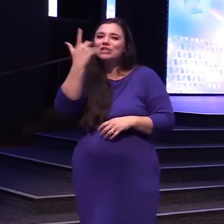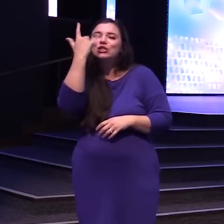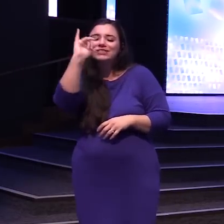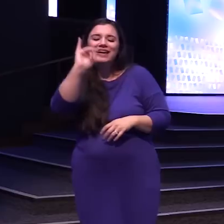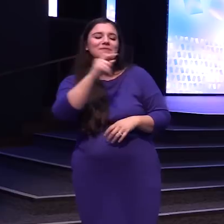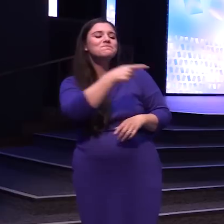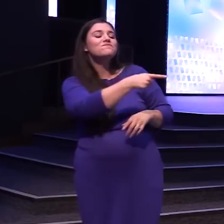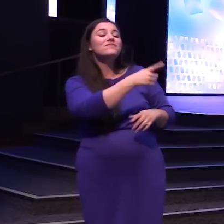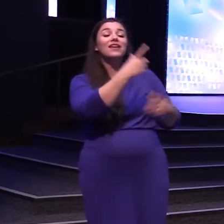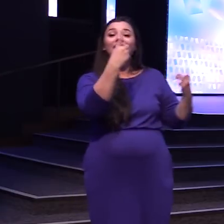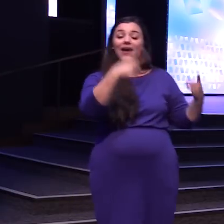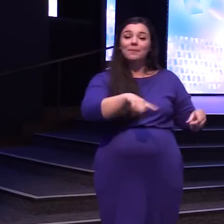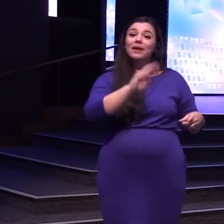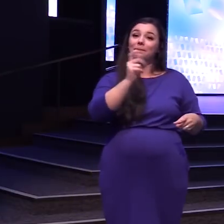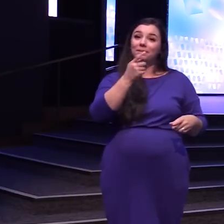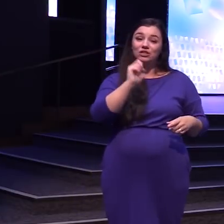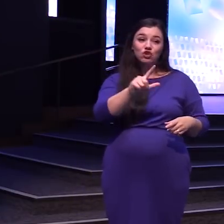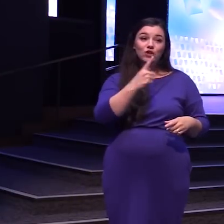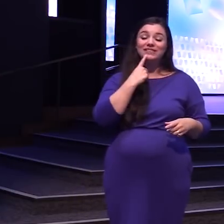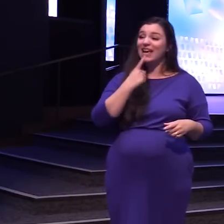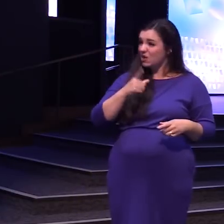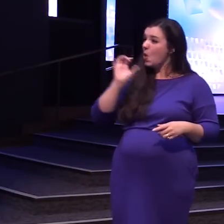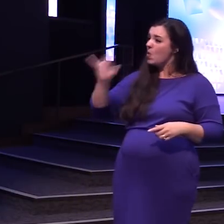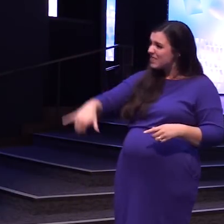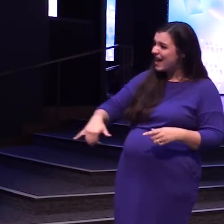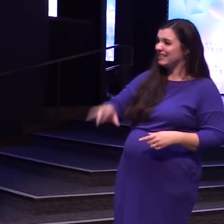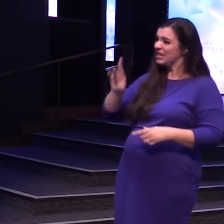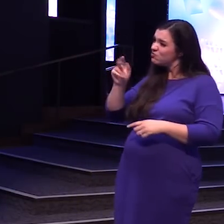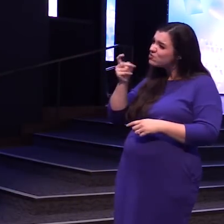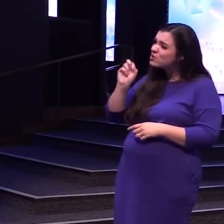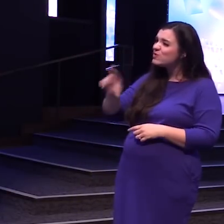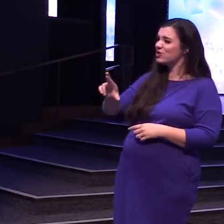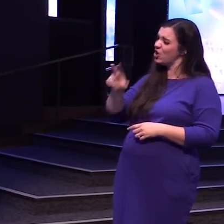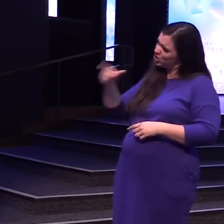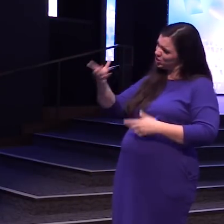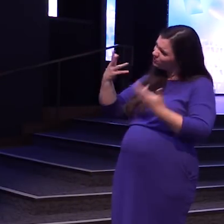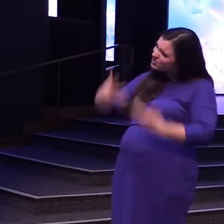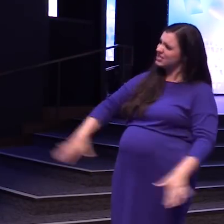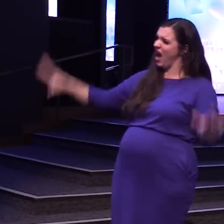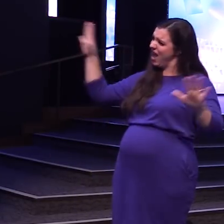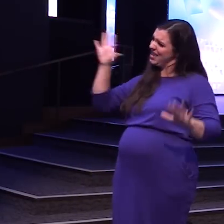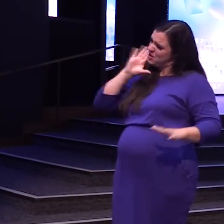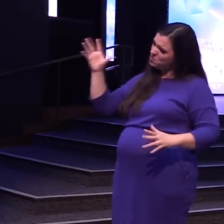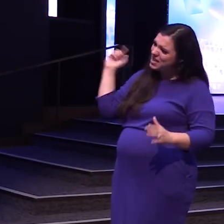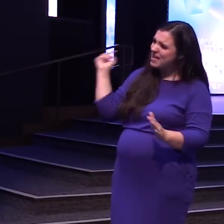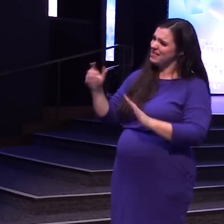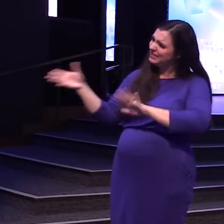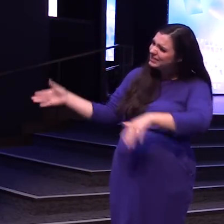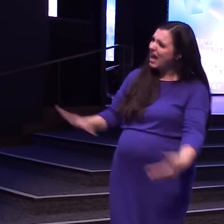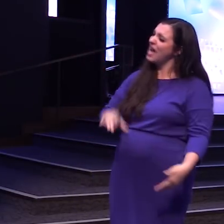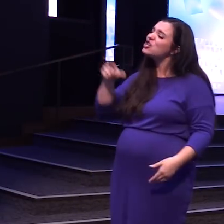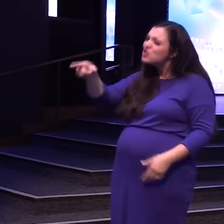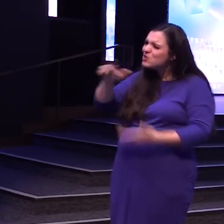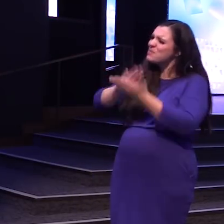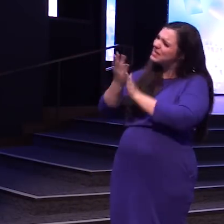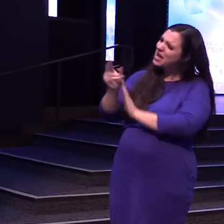And all of a sudden Mitchell goes That's it rooster You've done it You're nuggets